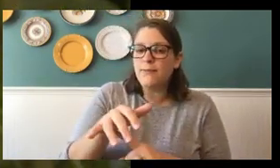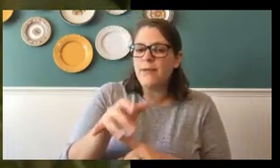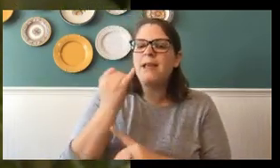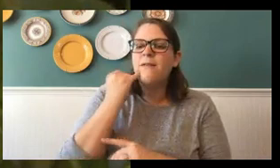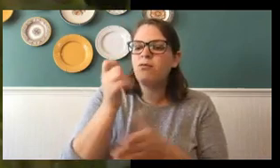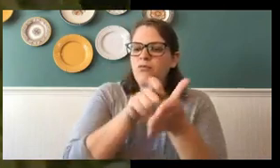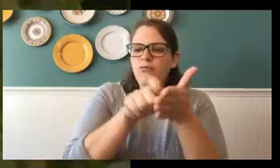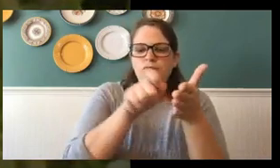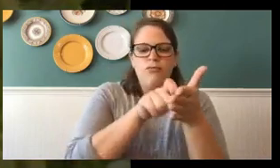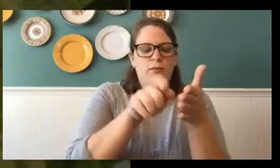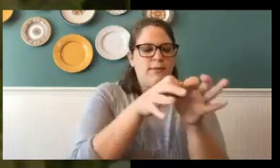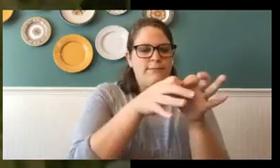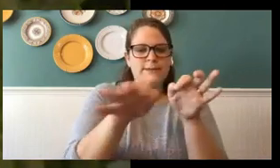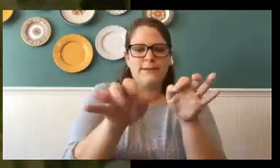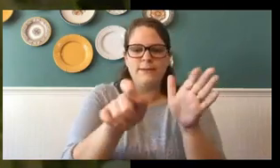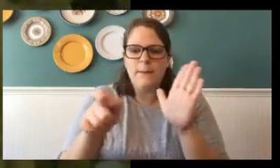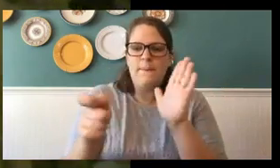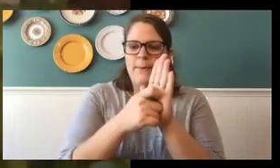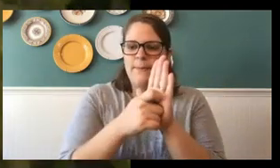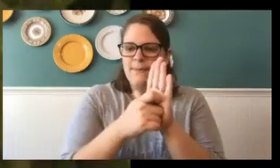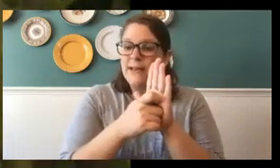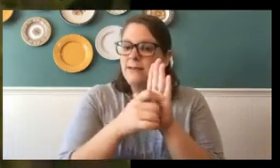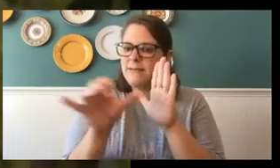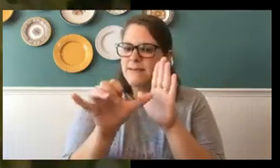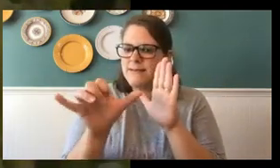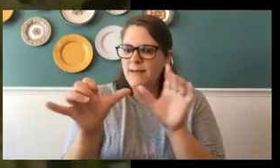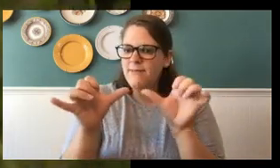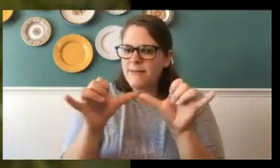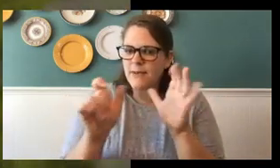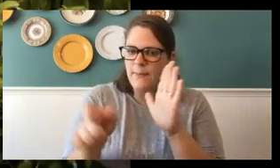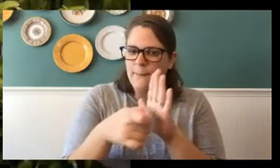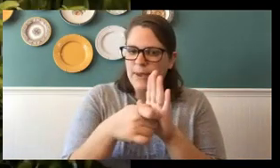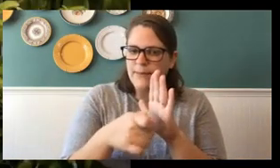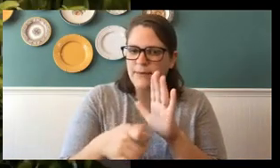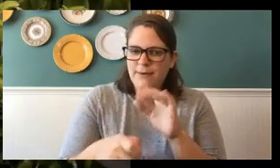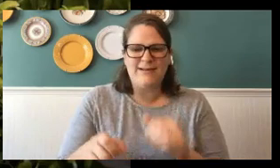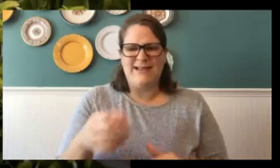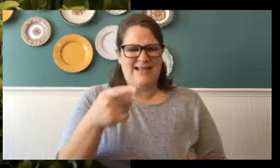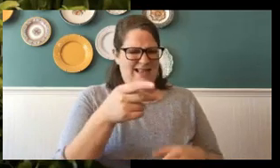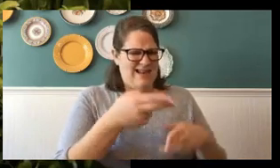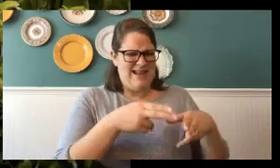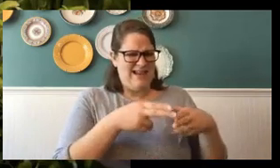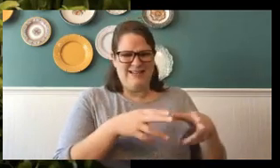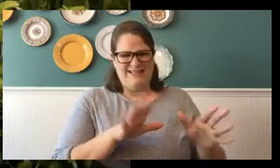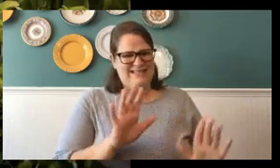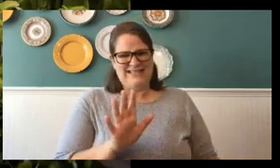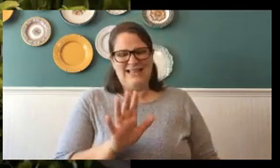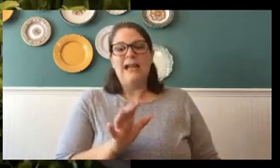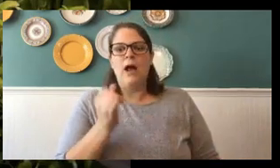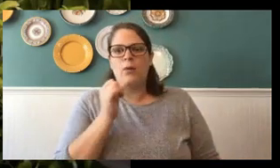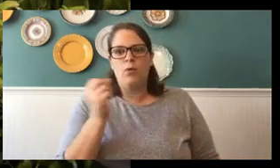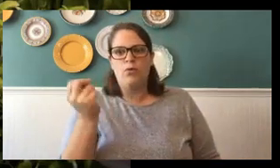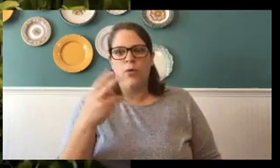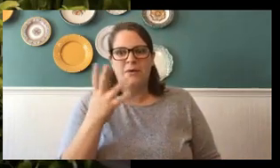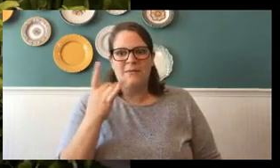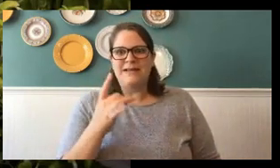period at the end of a sentence. But it's not this egg. And, yeah, I don't want to throw this one because it's real, and